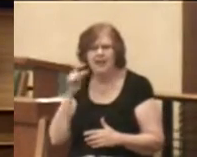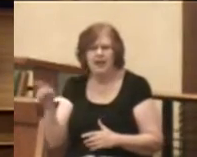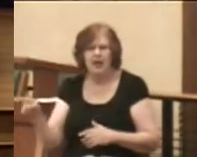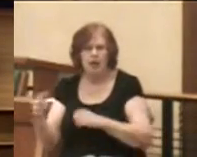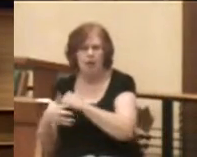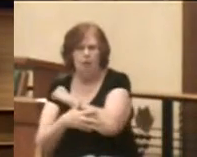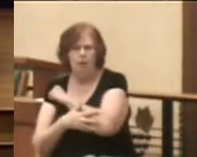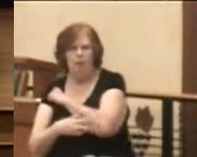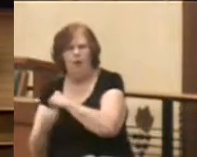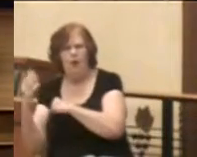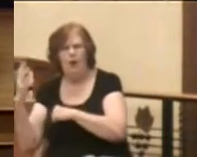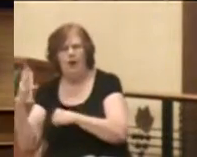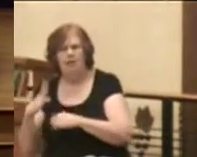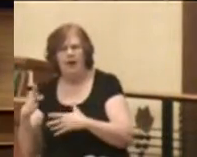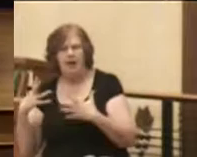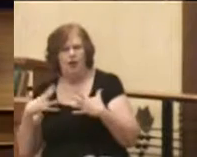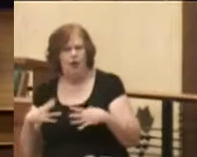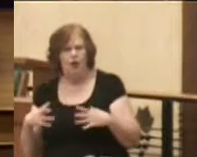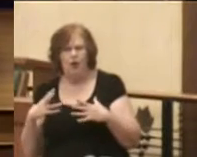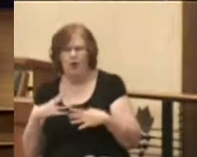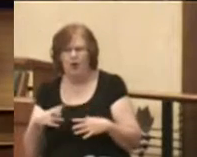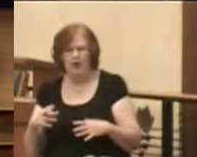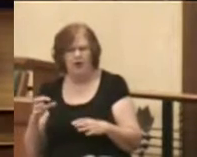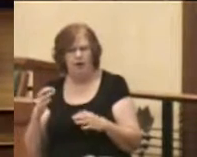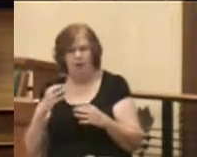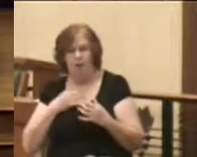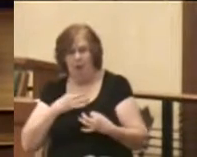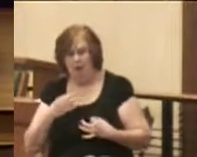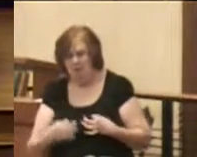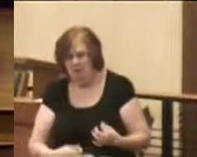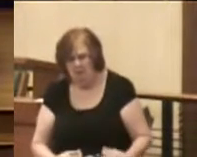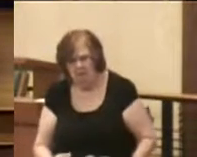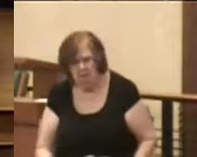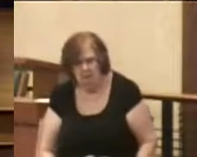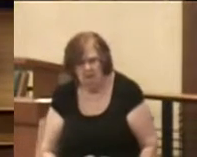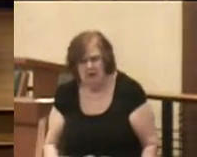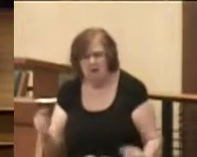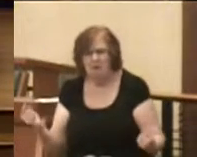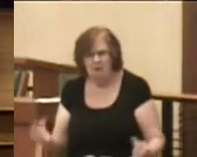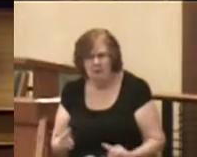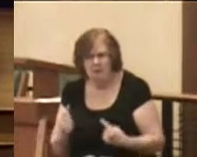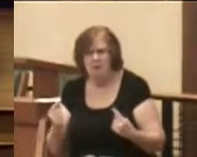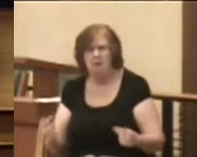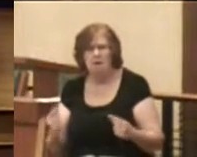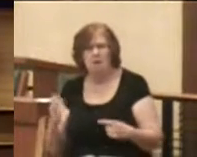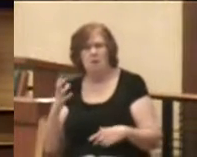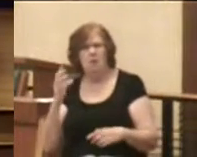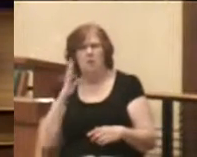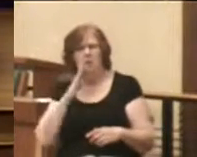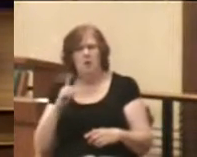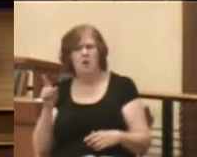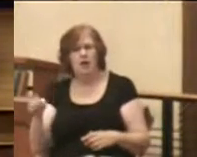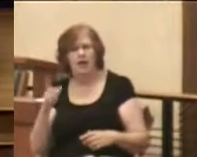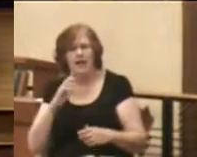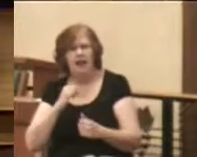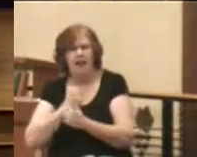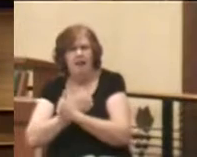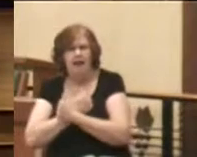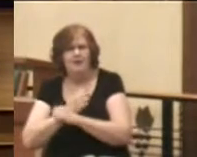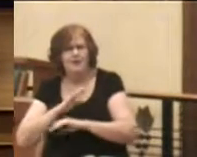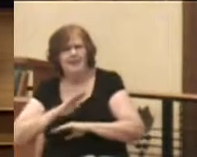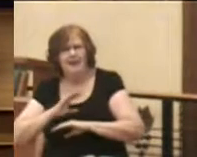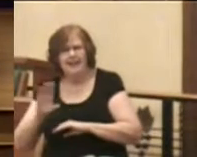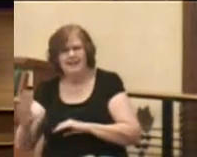poor man who is clothed only in sores and who would love to satisfy